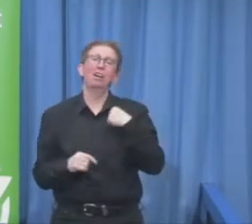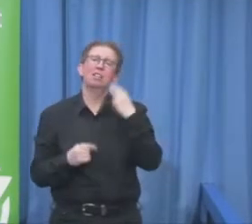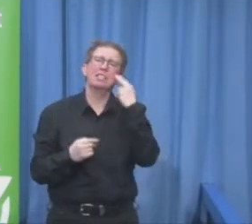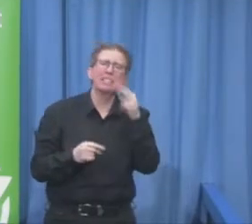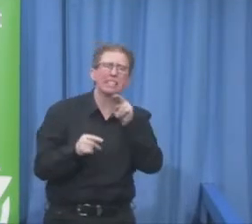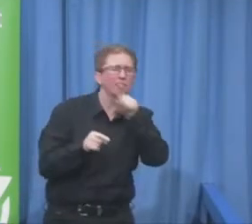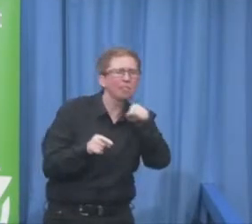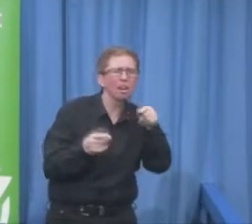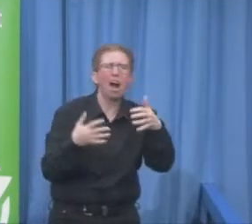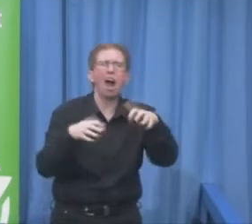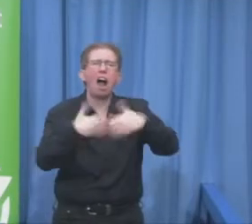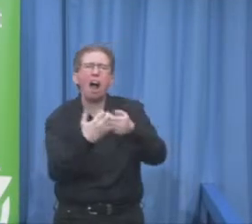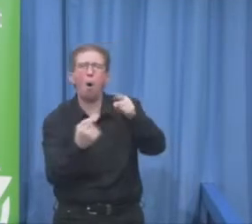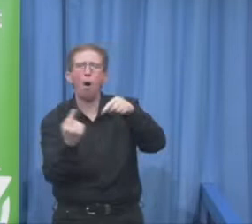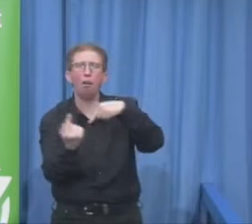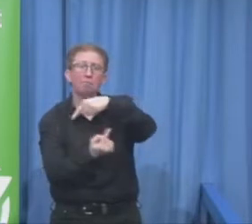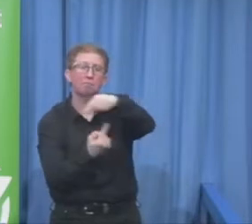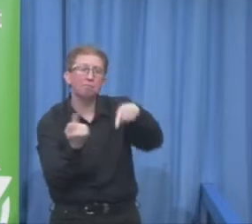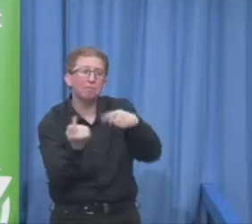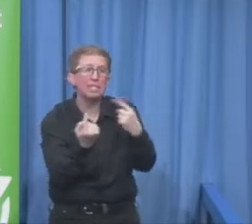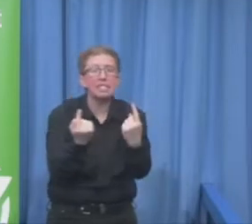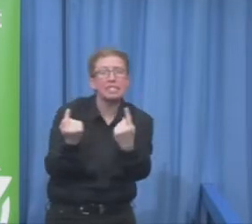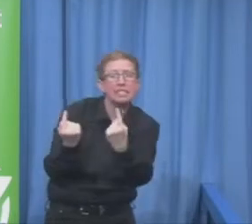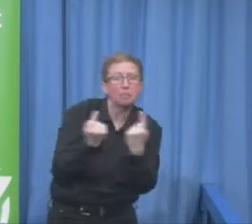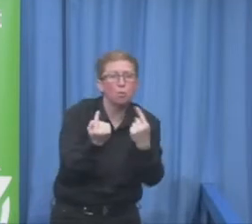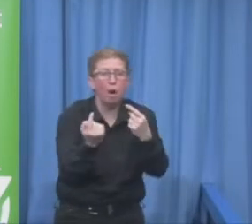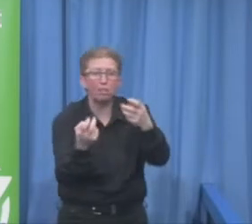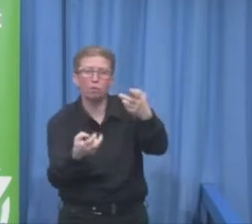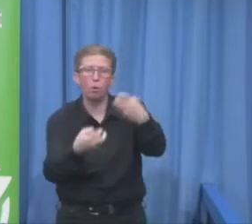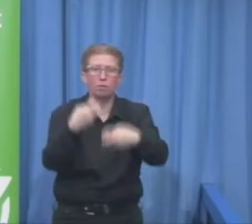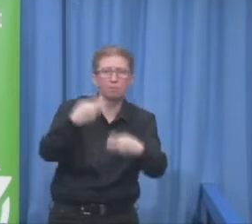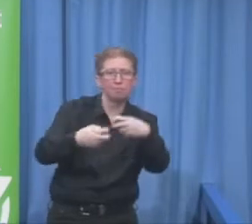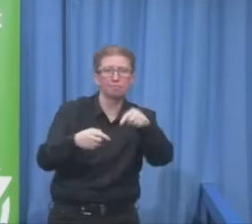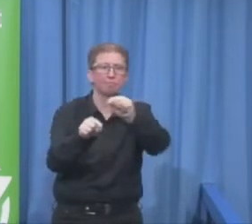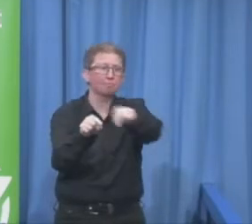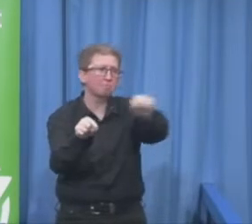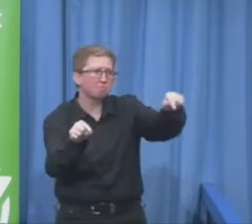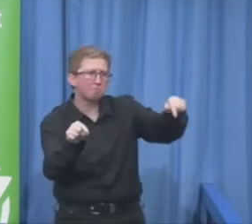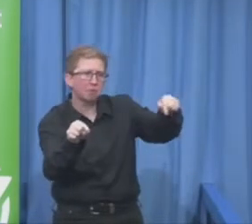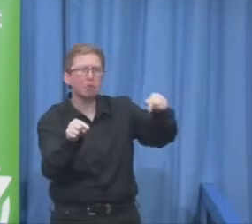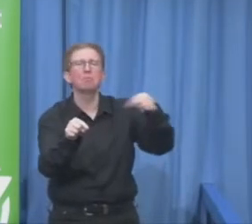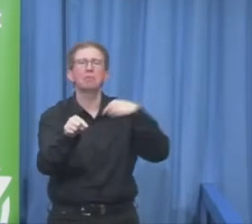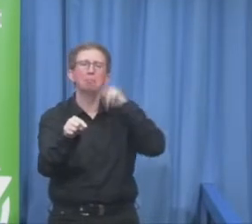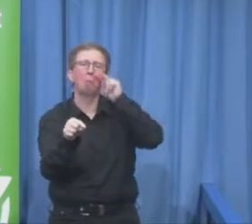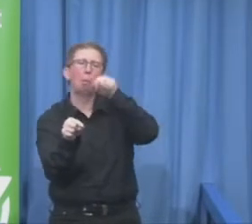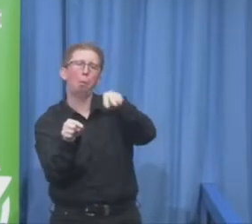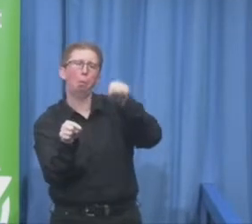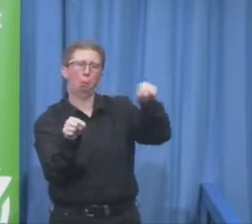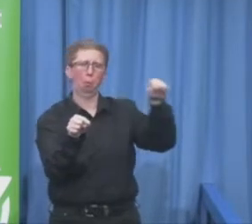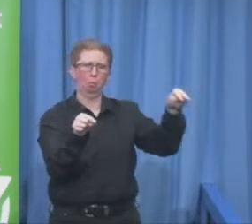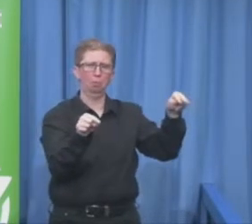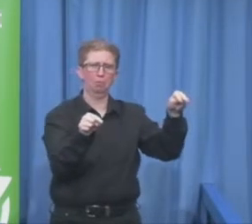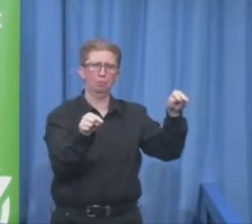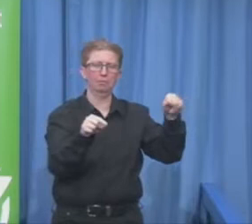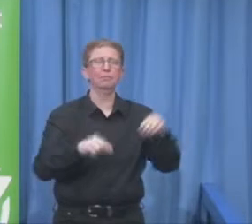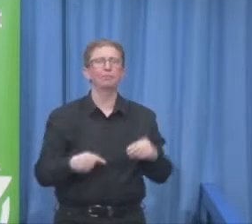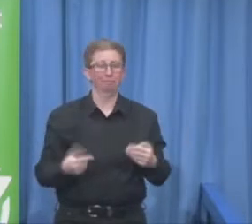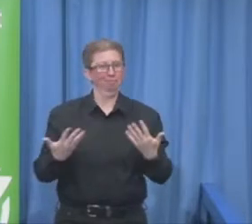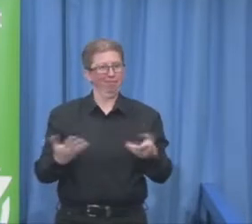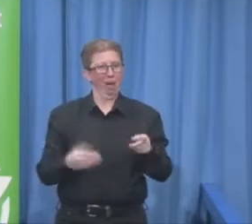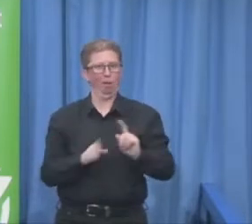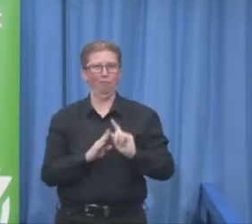we approached only umbrella organisations. This is a great step I believe because this gives us